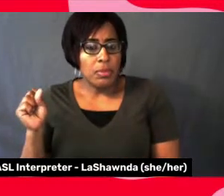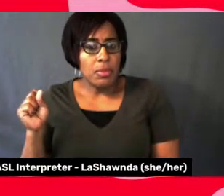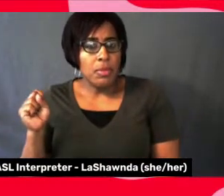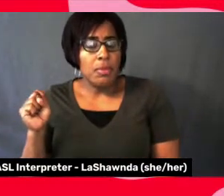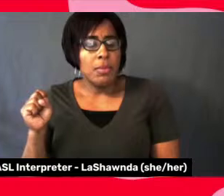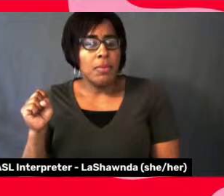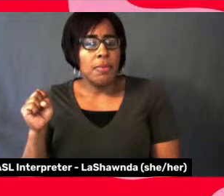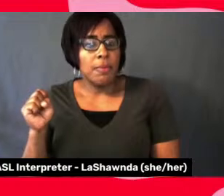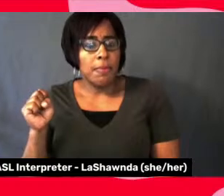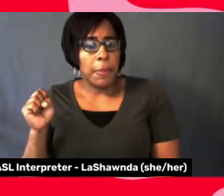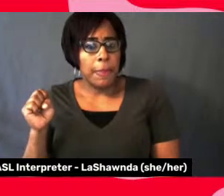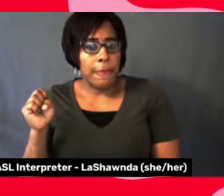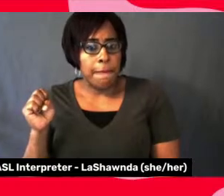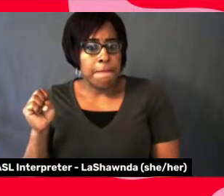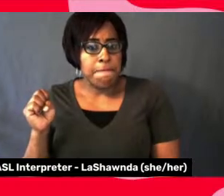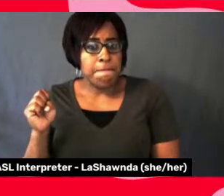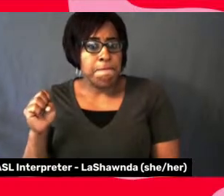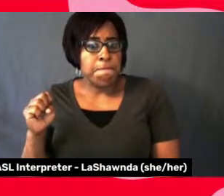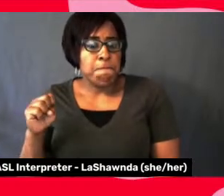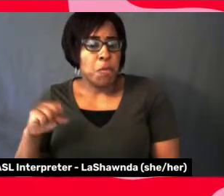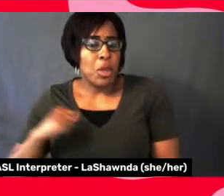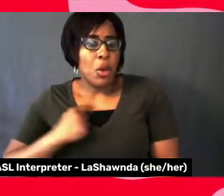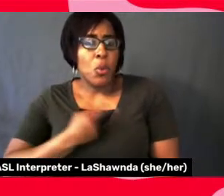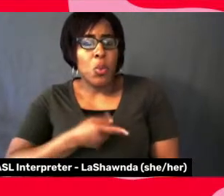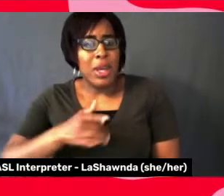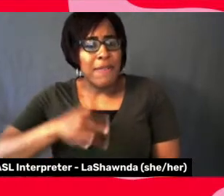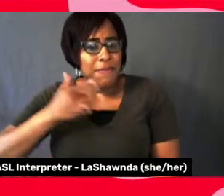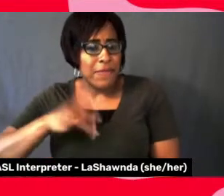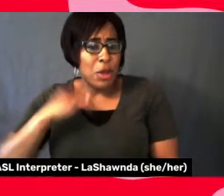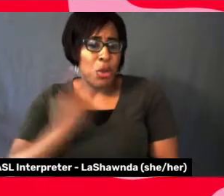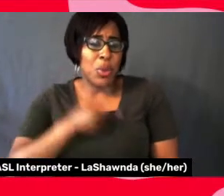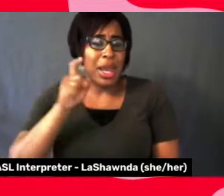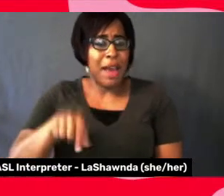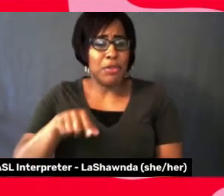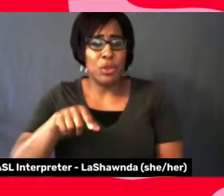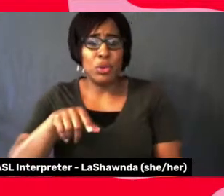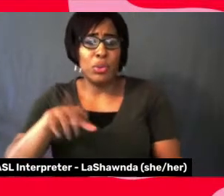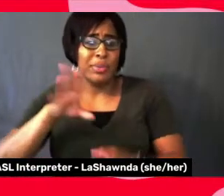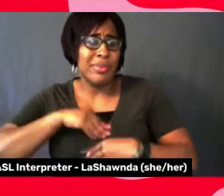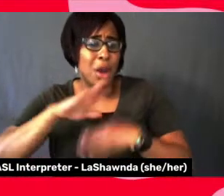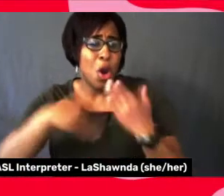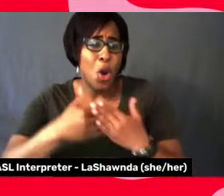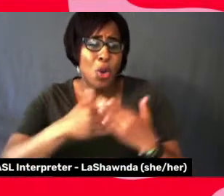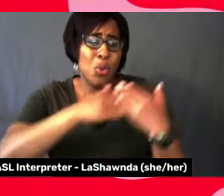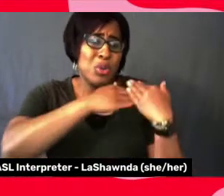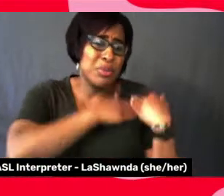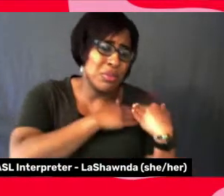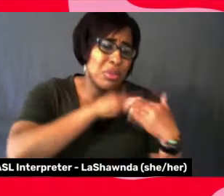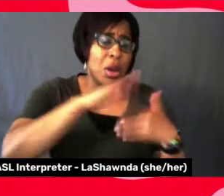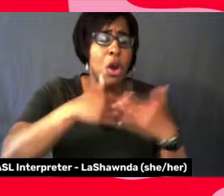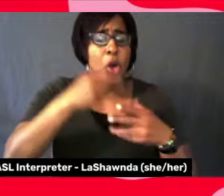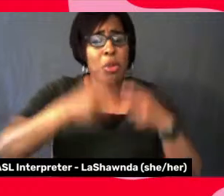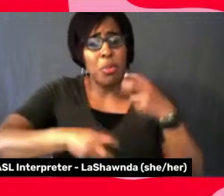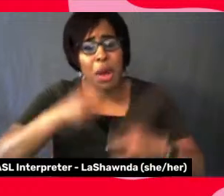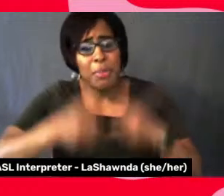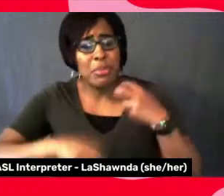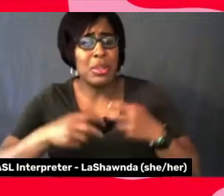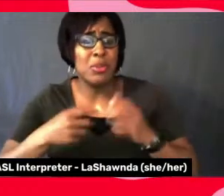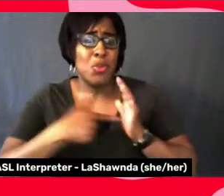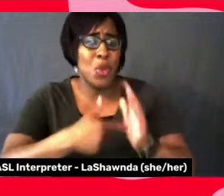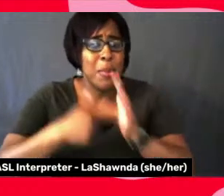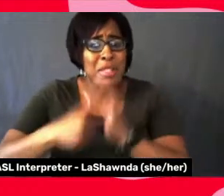all of, you know, all of the represent everybody, take on all the problems. And it's true when we, you know,